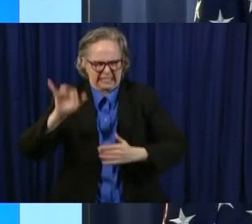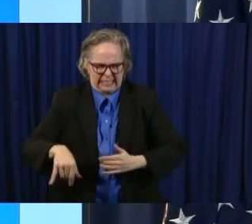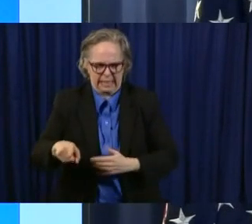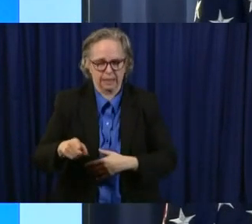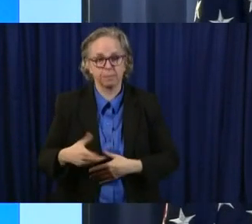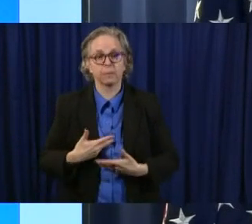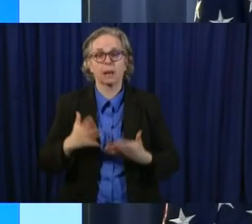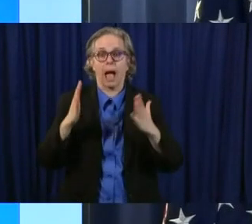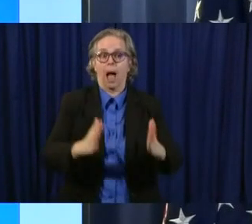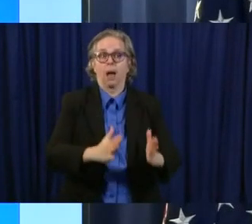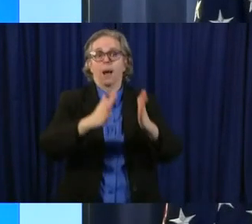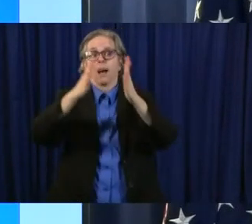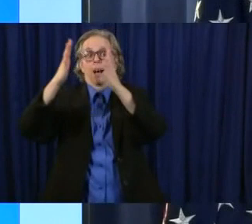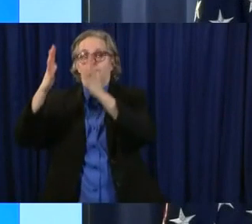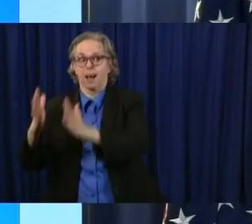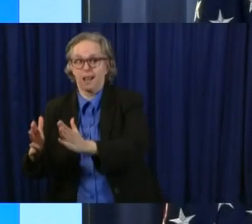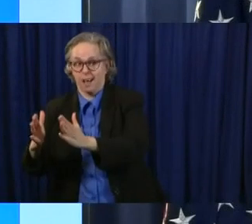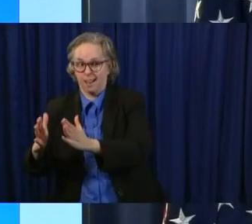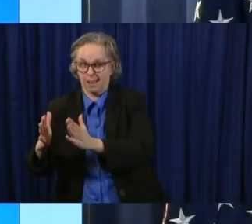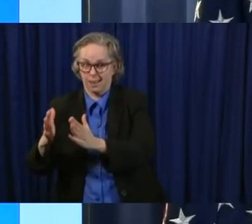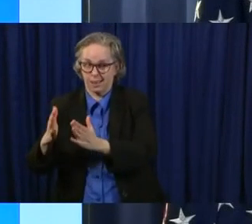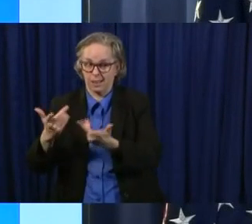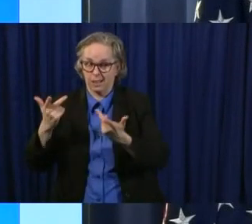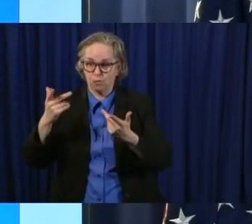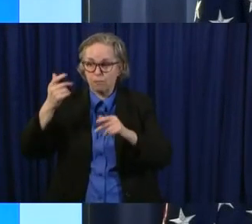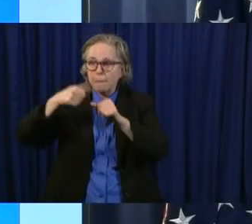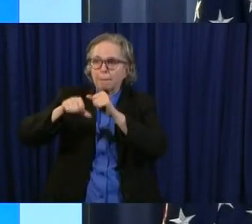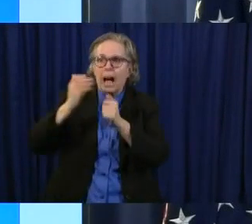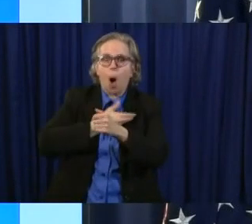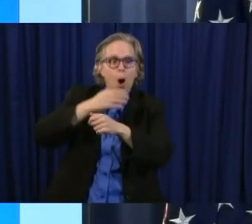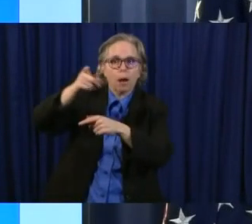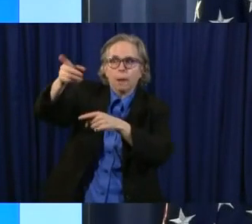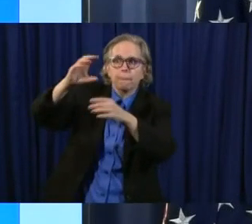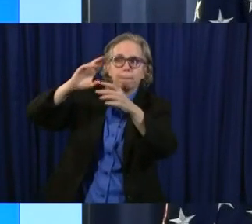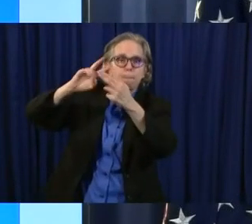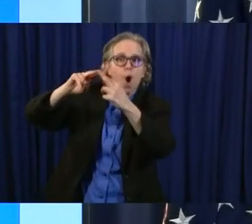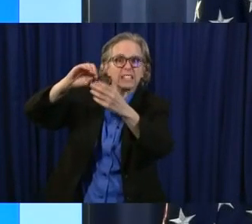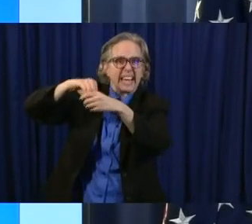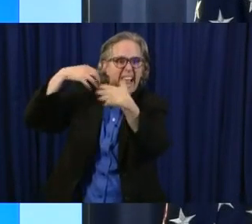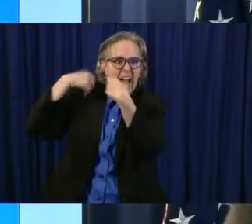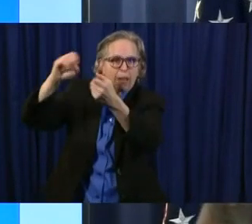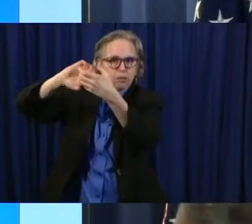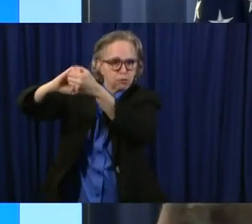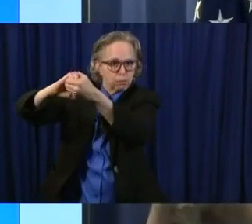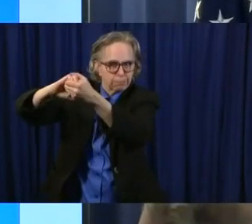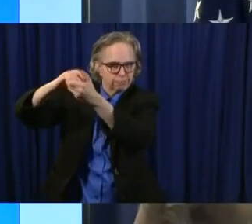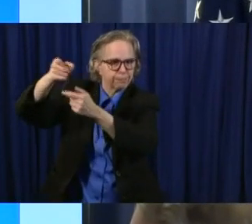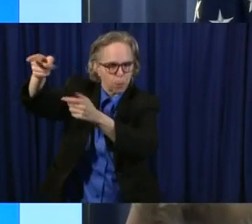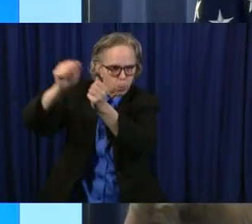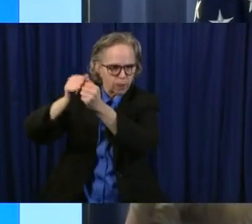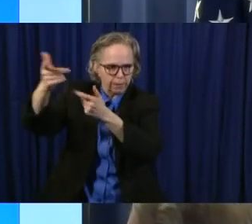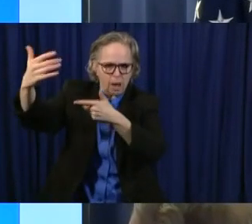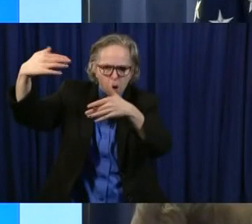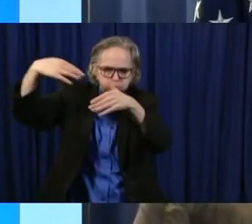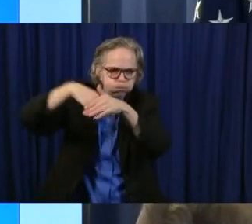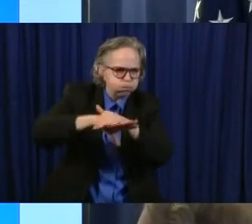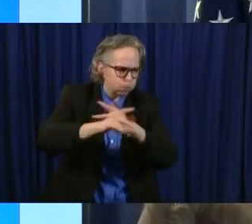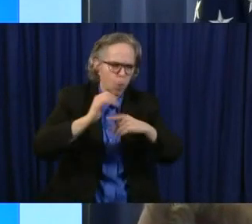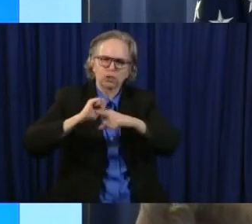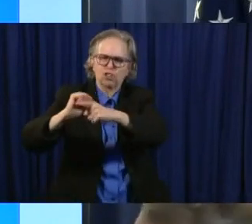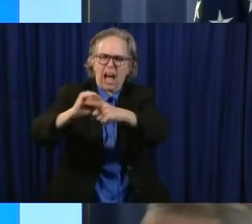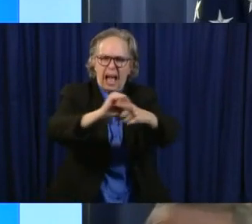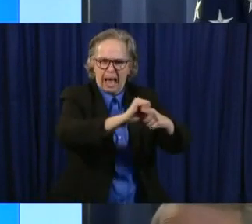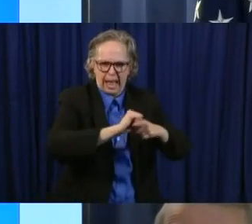you about. They will come in and help us train these these workers. This is a pool that we're putting together